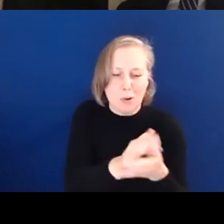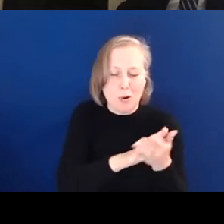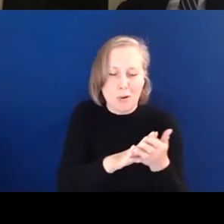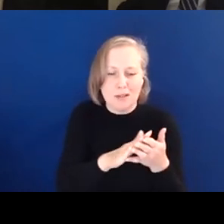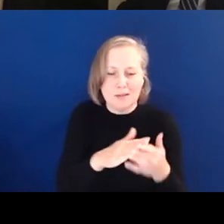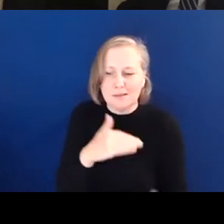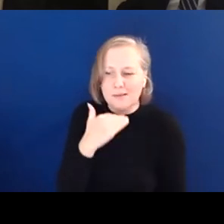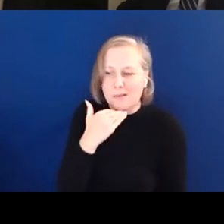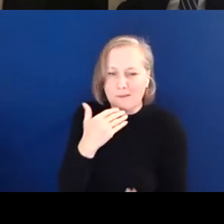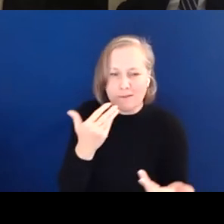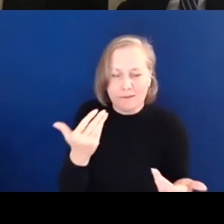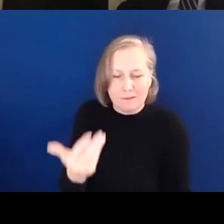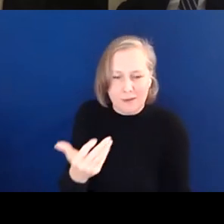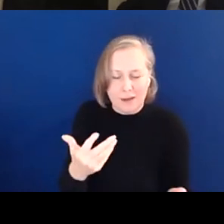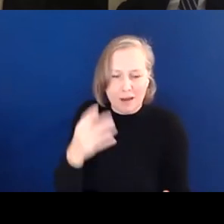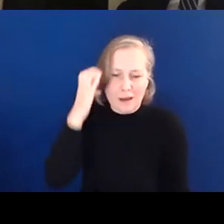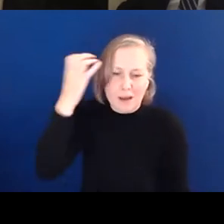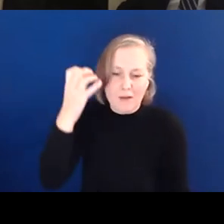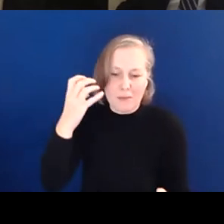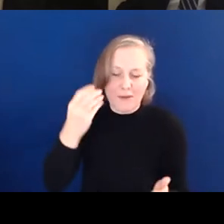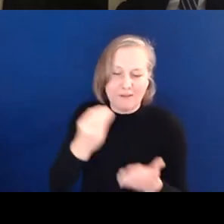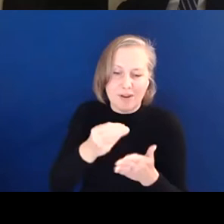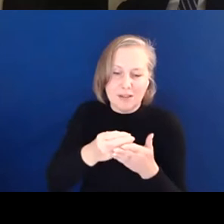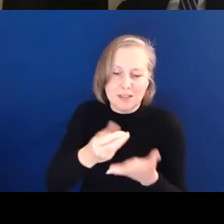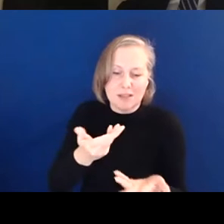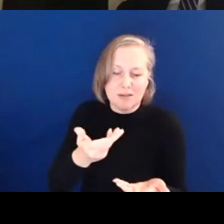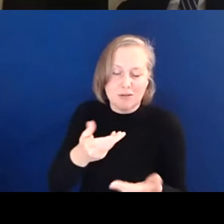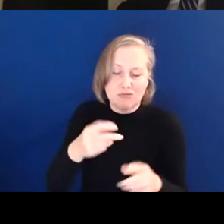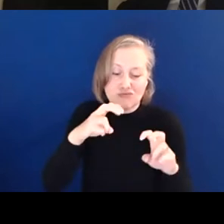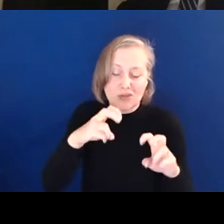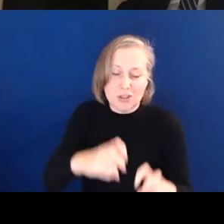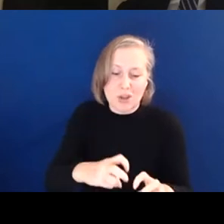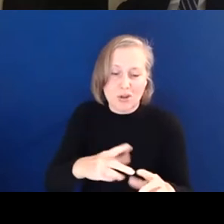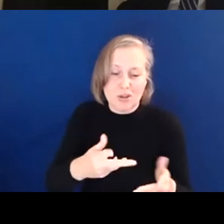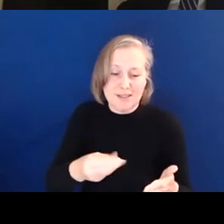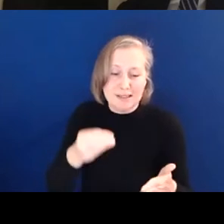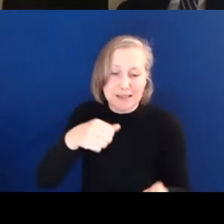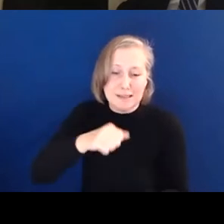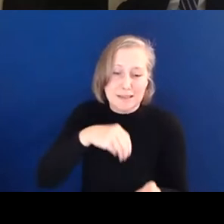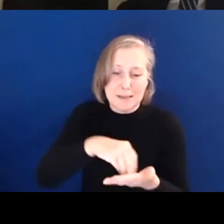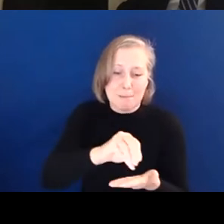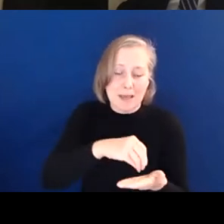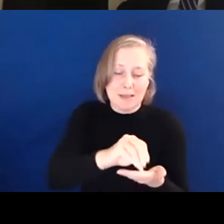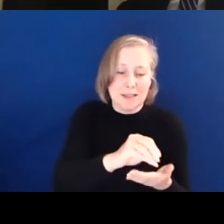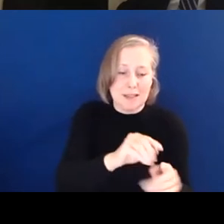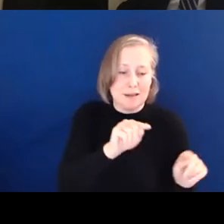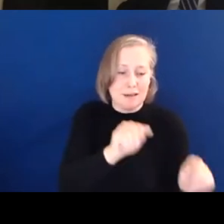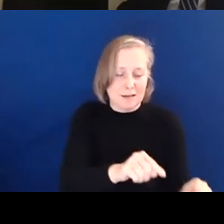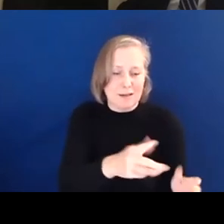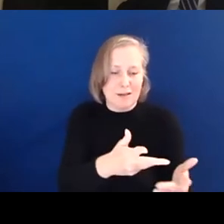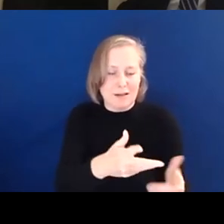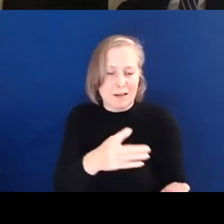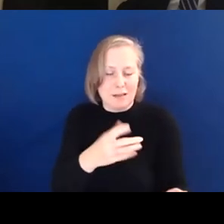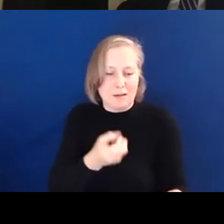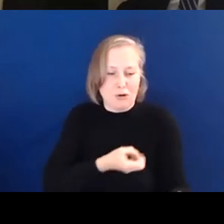with government funded researchers linking post 2010 cuts to spending. On social care on social social by the conservative